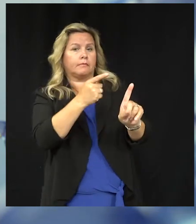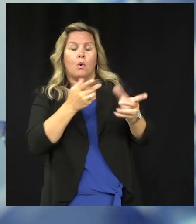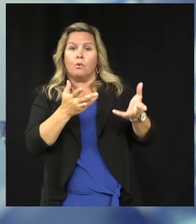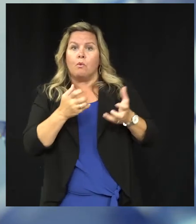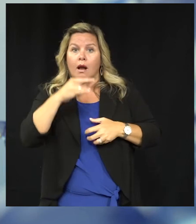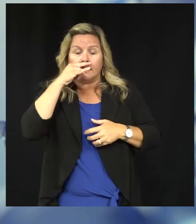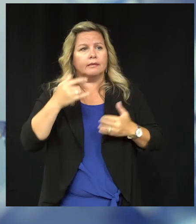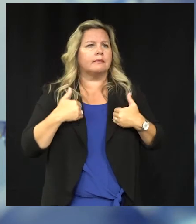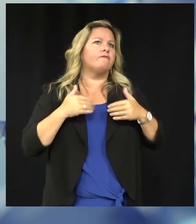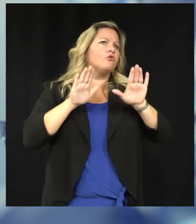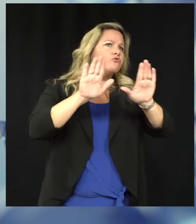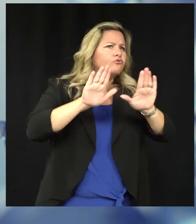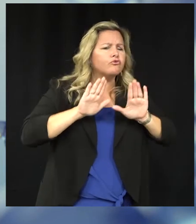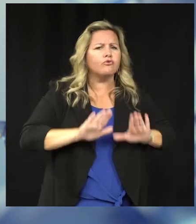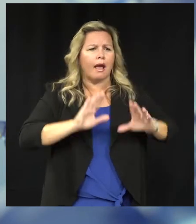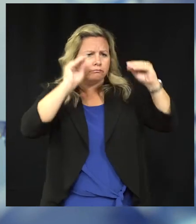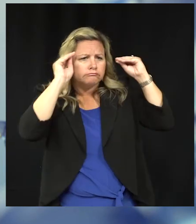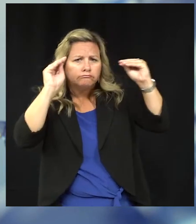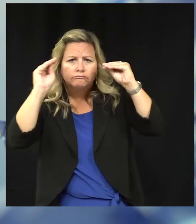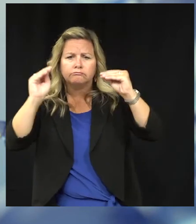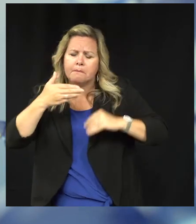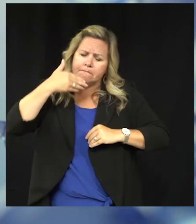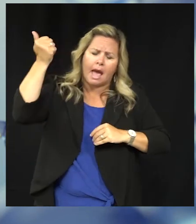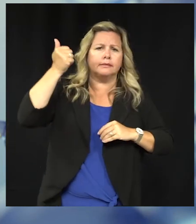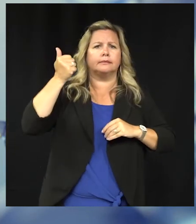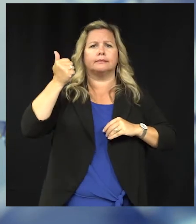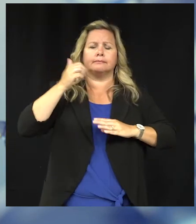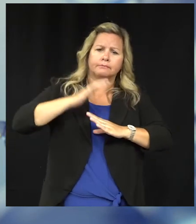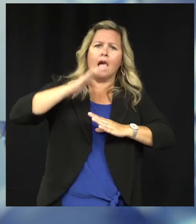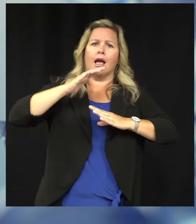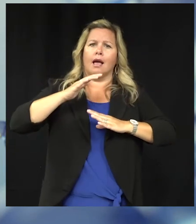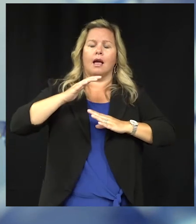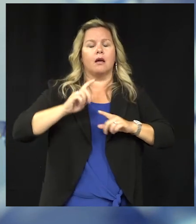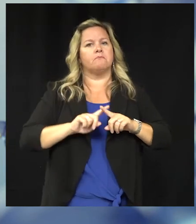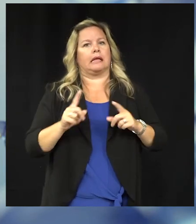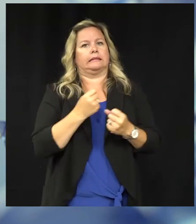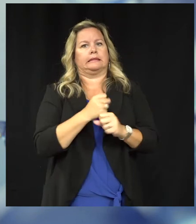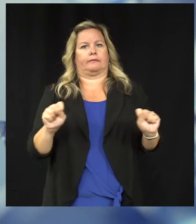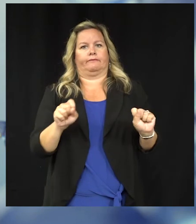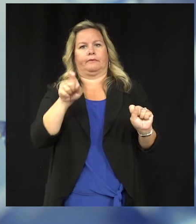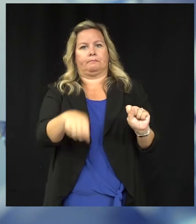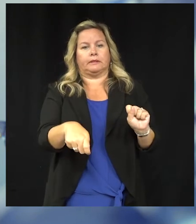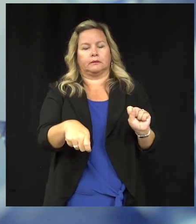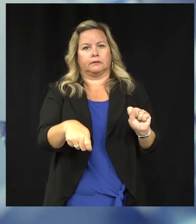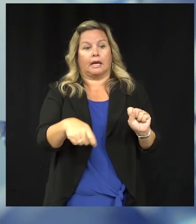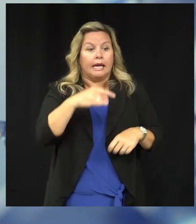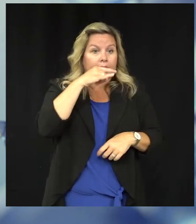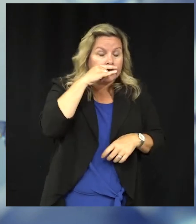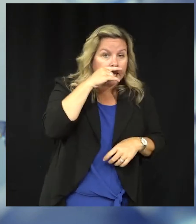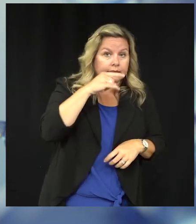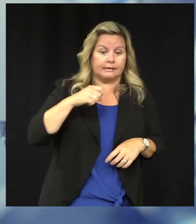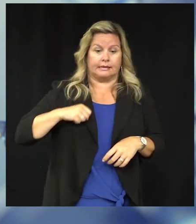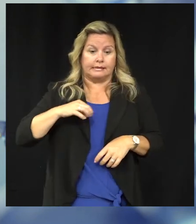education the school year the best education possible and that they do it in the safest environment possible as well. We want to make sure the